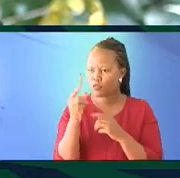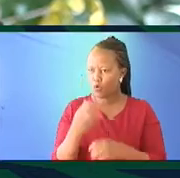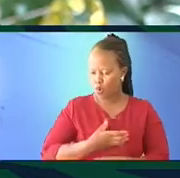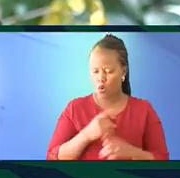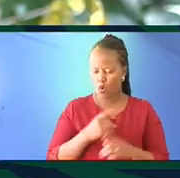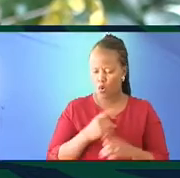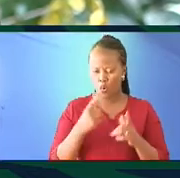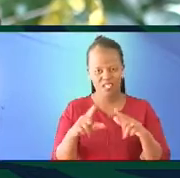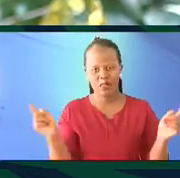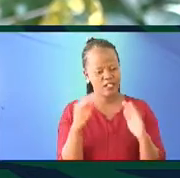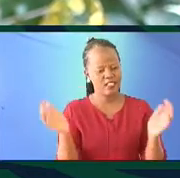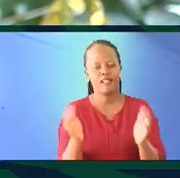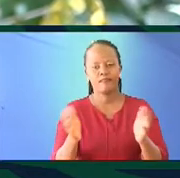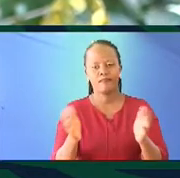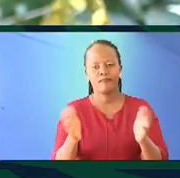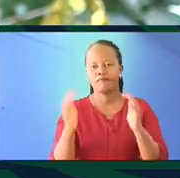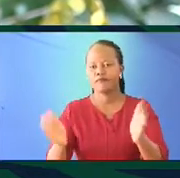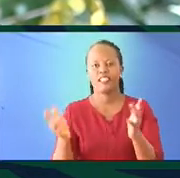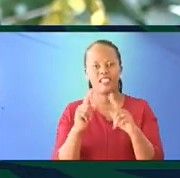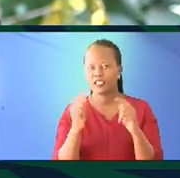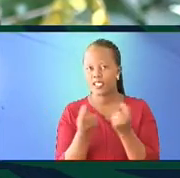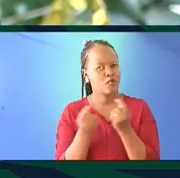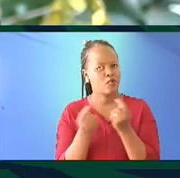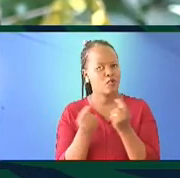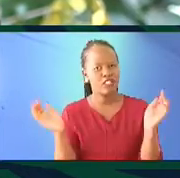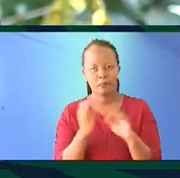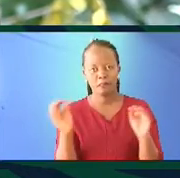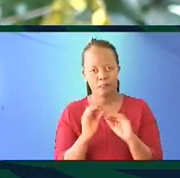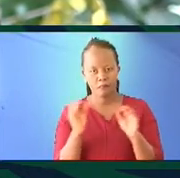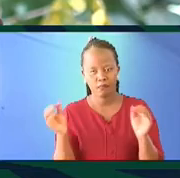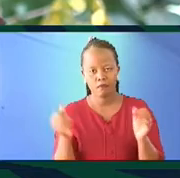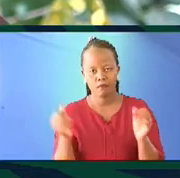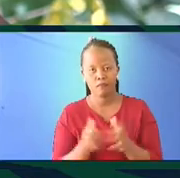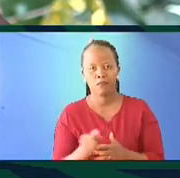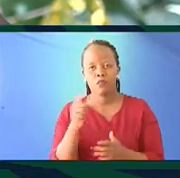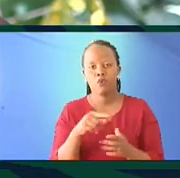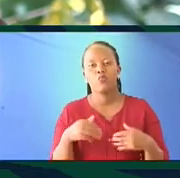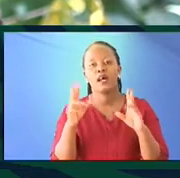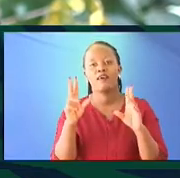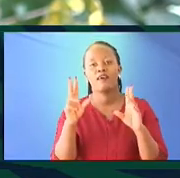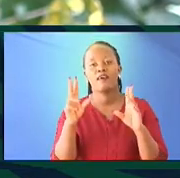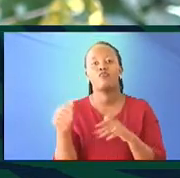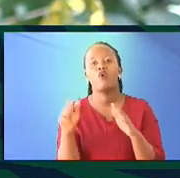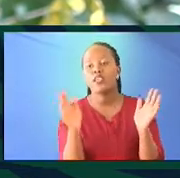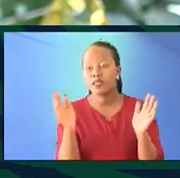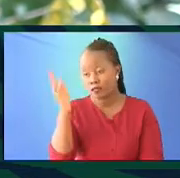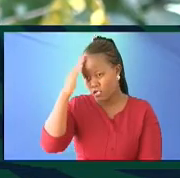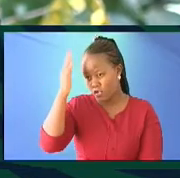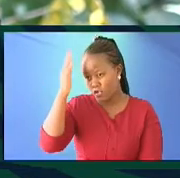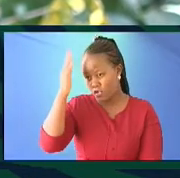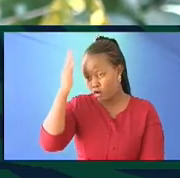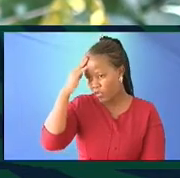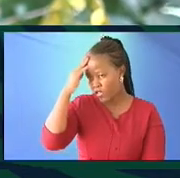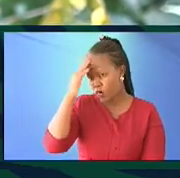language would be encouraging tribalism. There is no way that identifying with